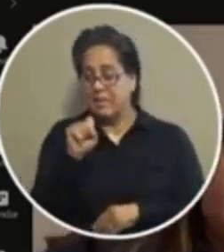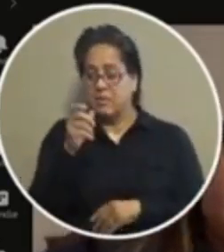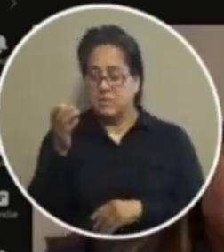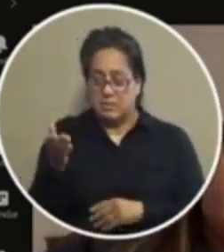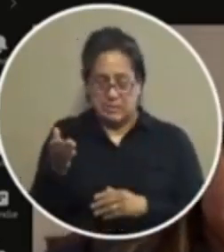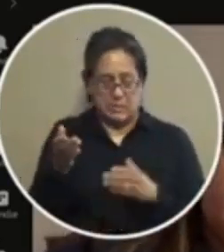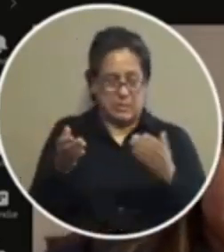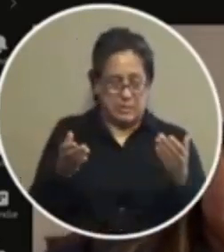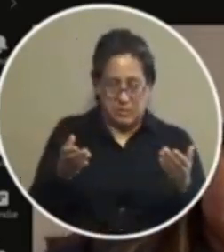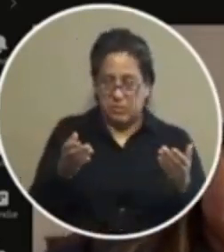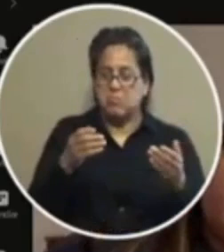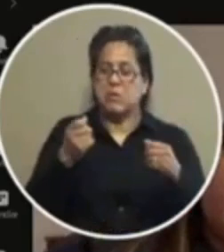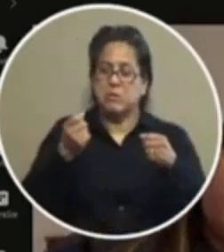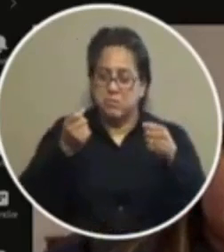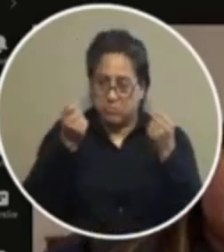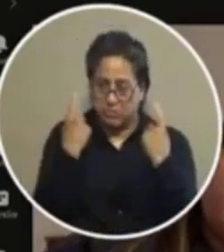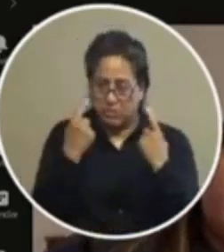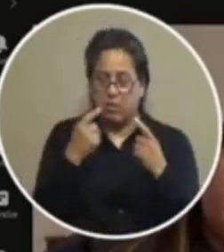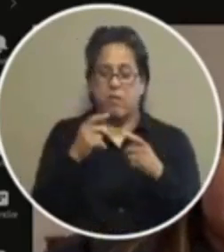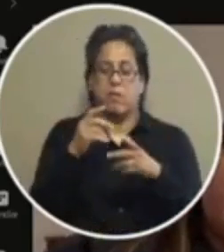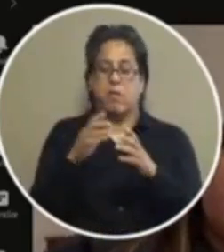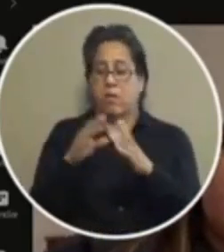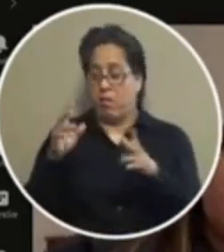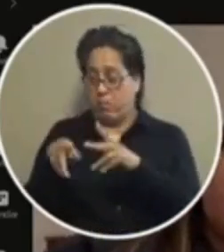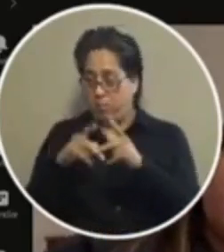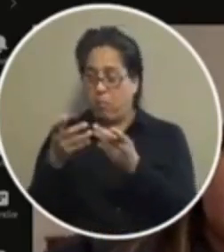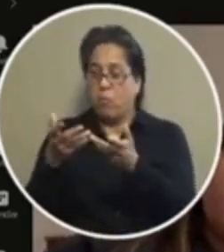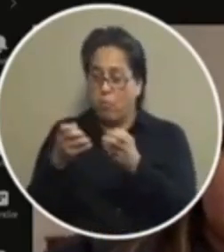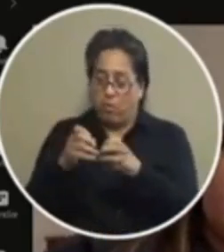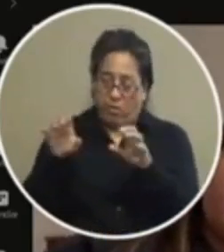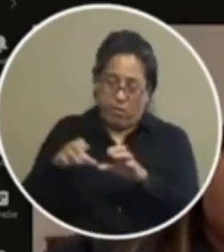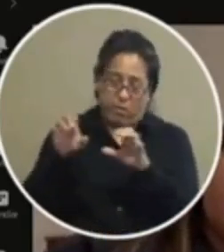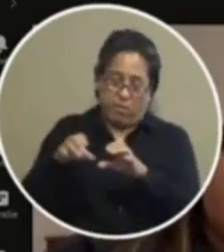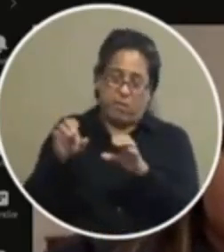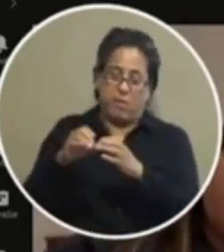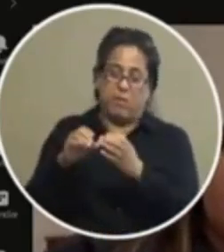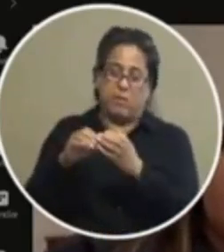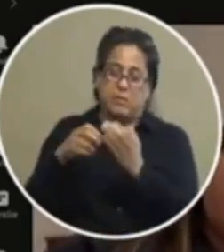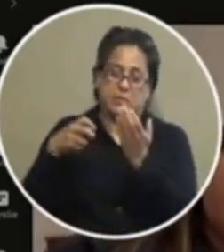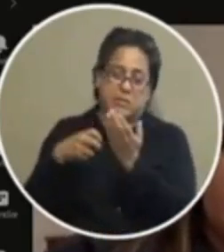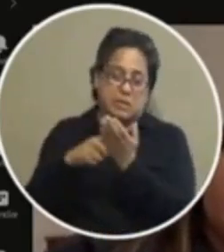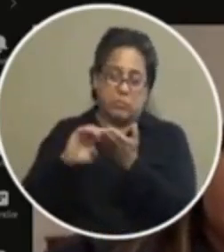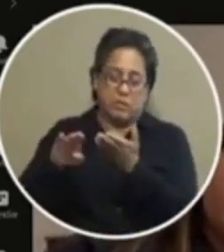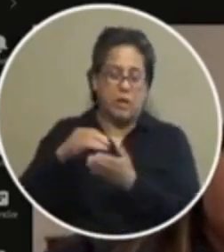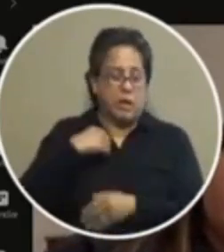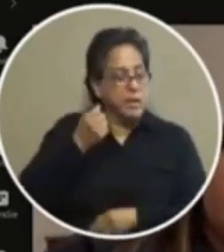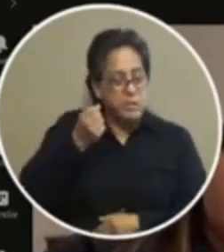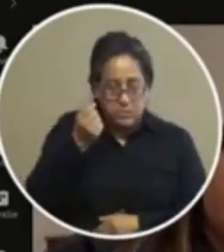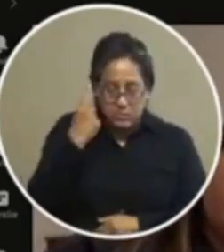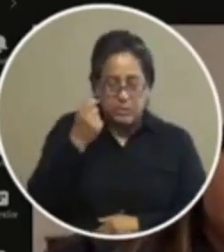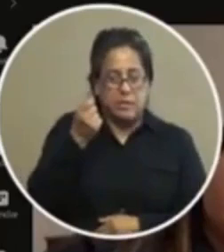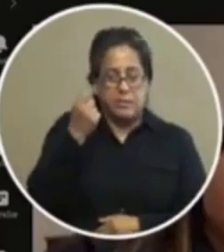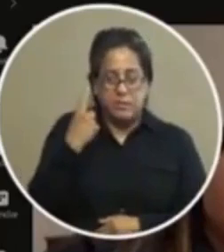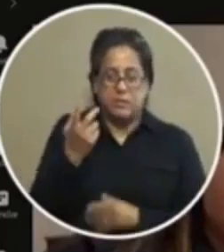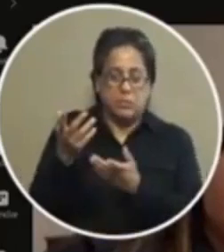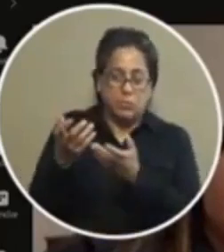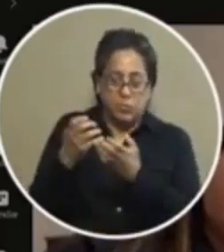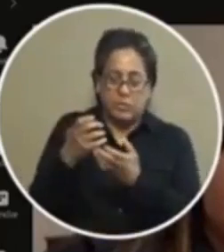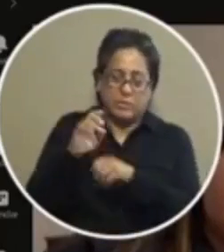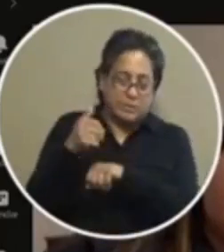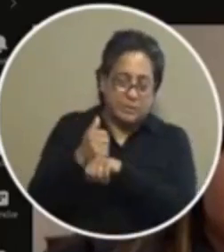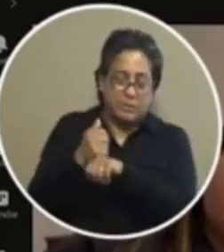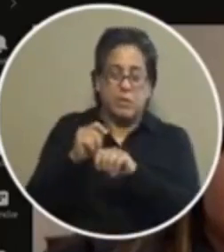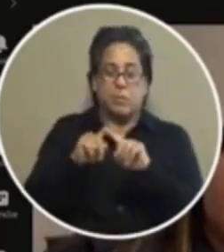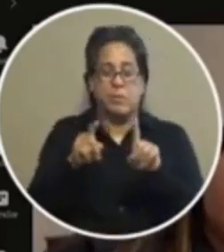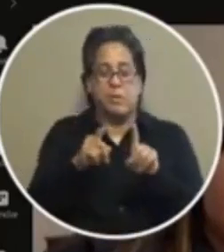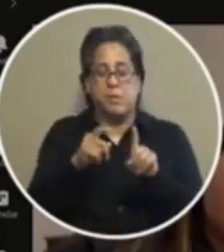more so there's a lot of people that want this done and i heard everyone who spoke so i i get it i i do understand it and and what i